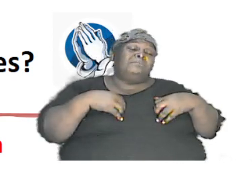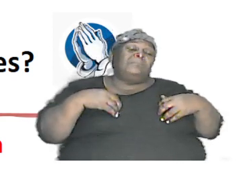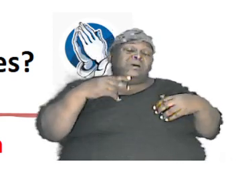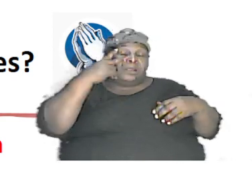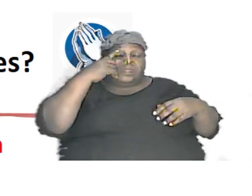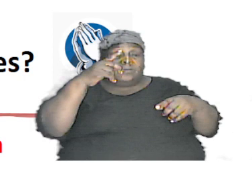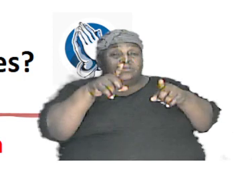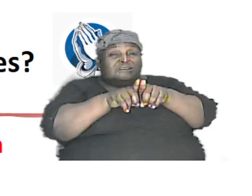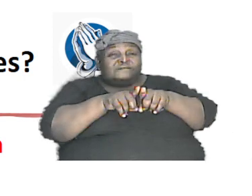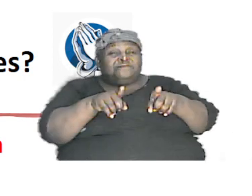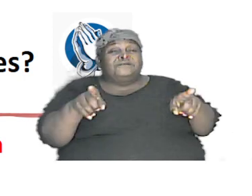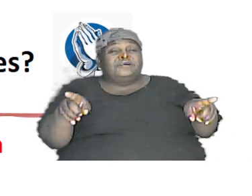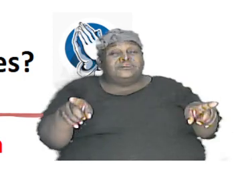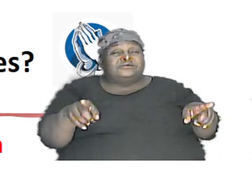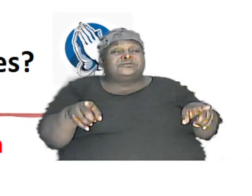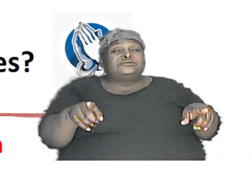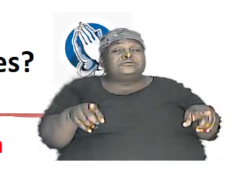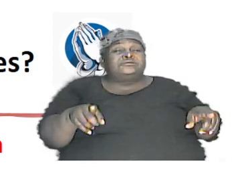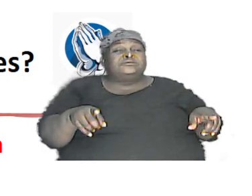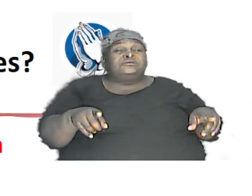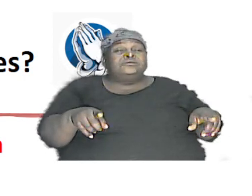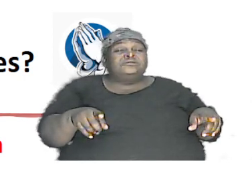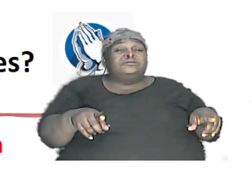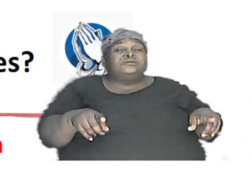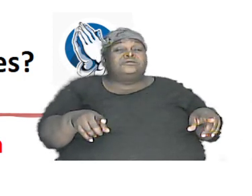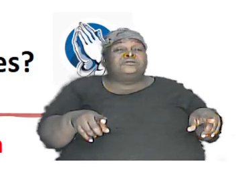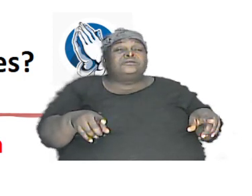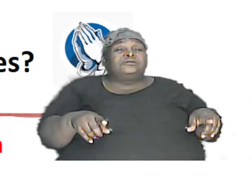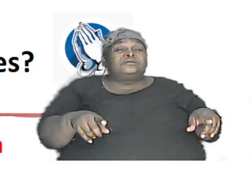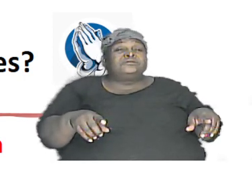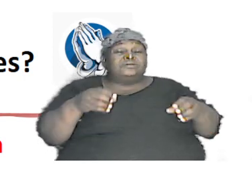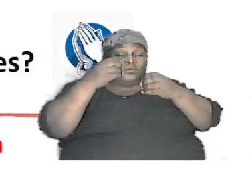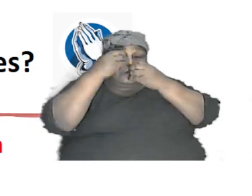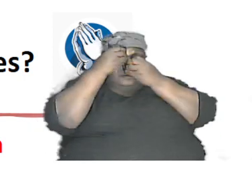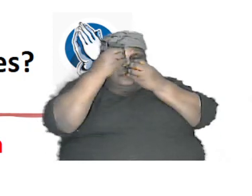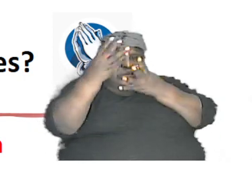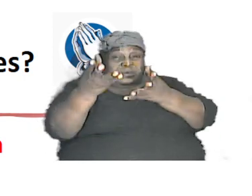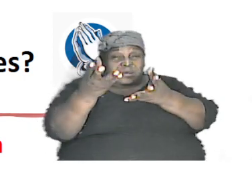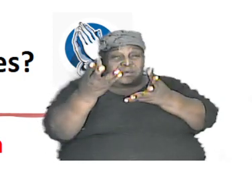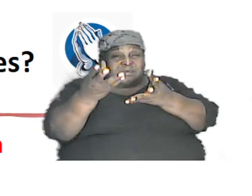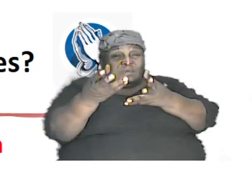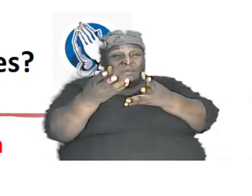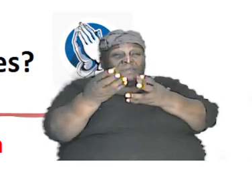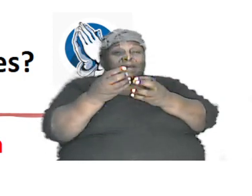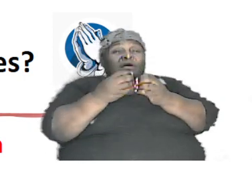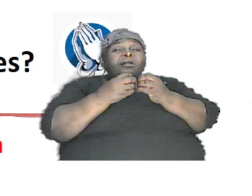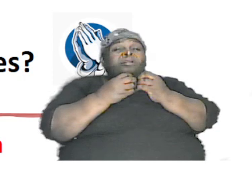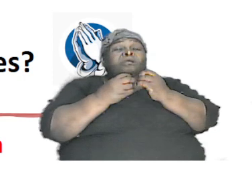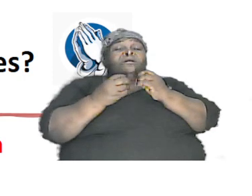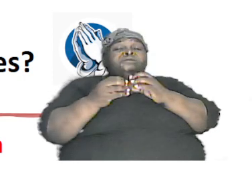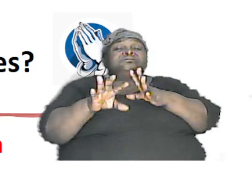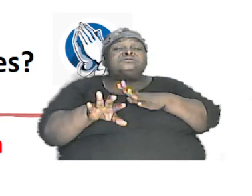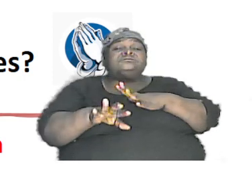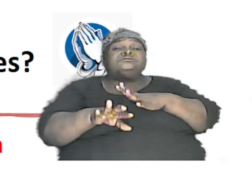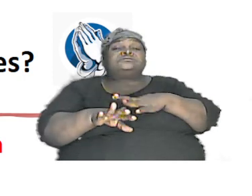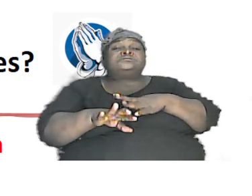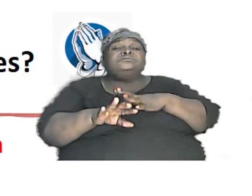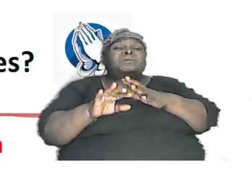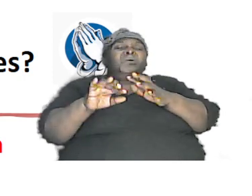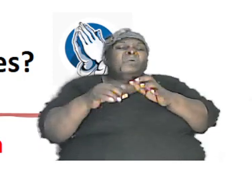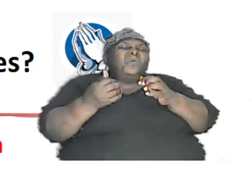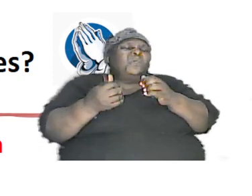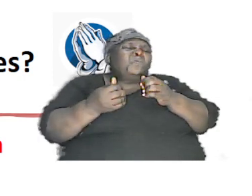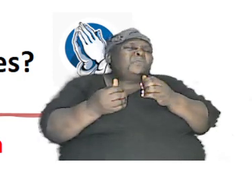the difference that you are seeing there is as a result of information being lost and I'm going to show you how easily